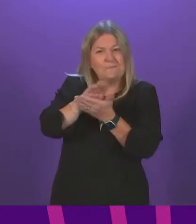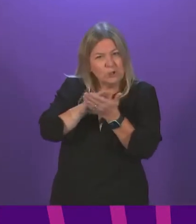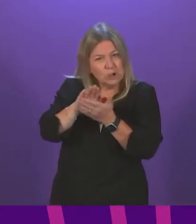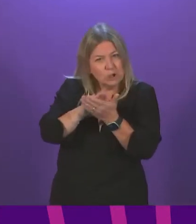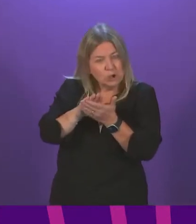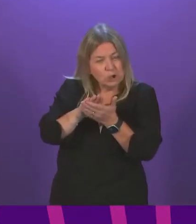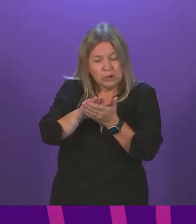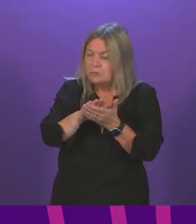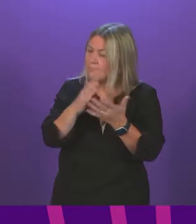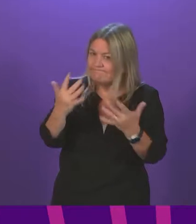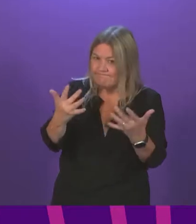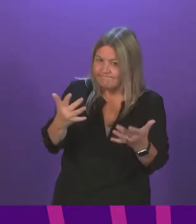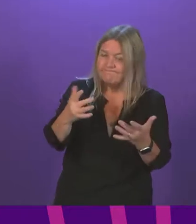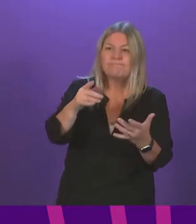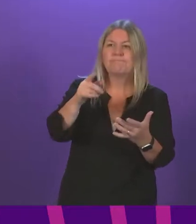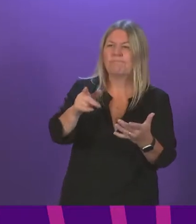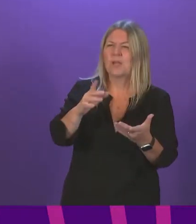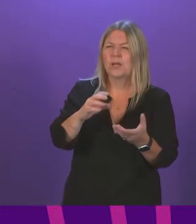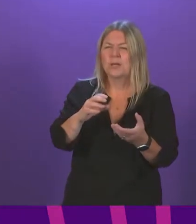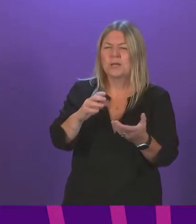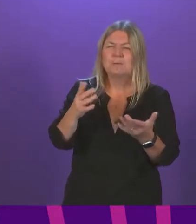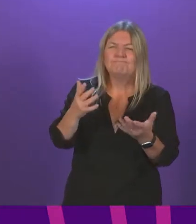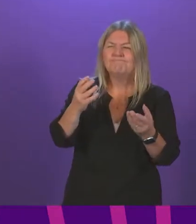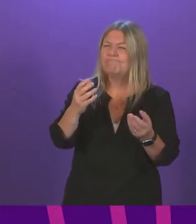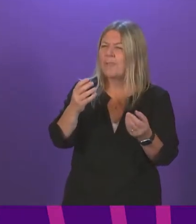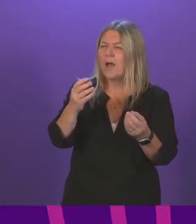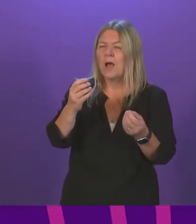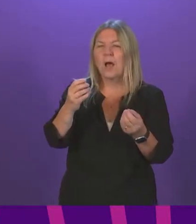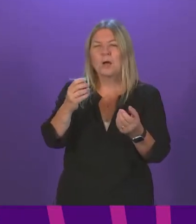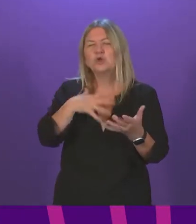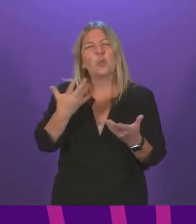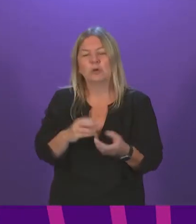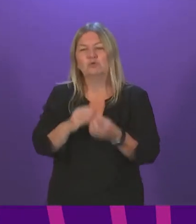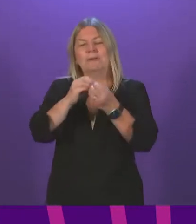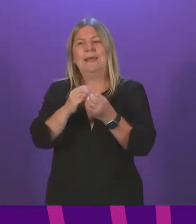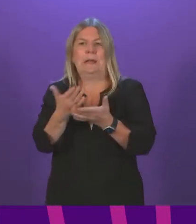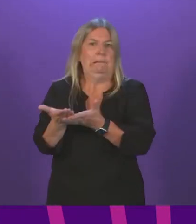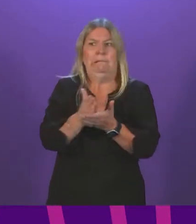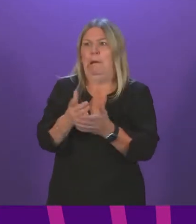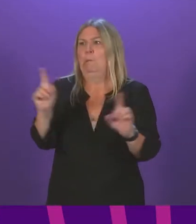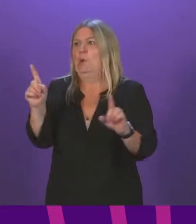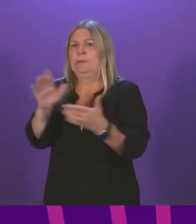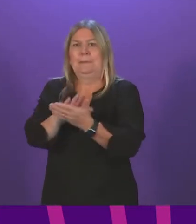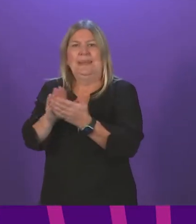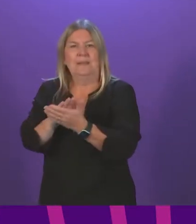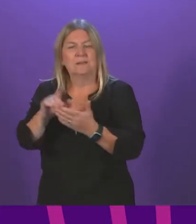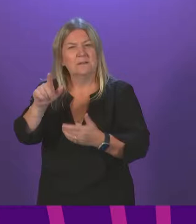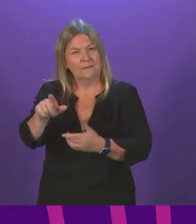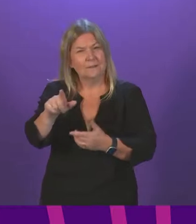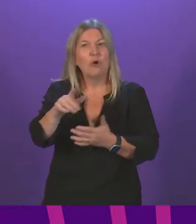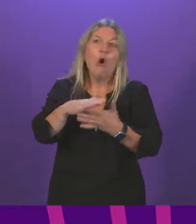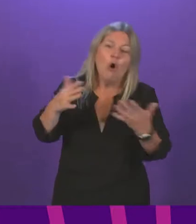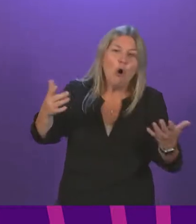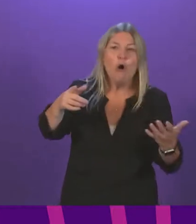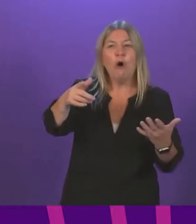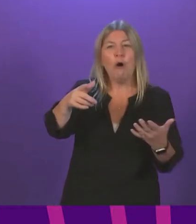creates any uncertainty or disadvantage within the marketplace around